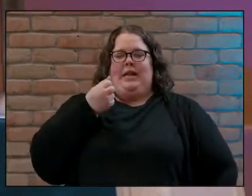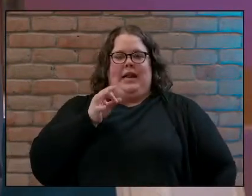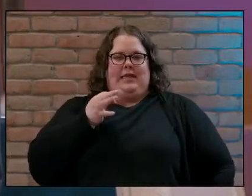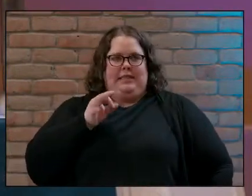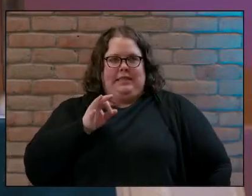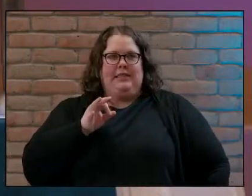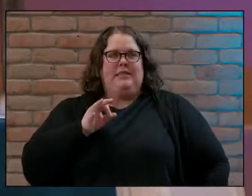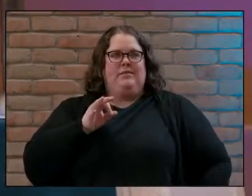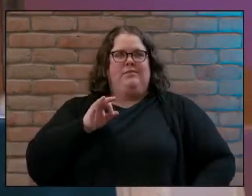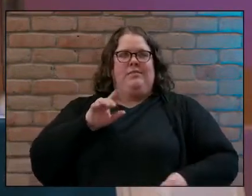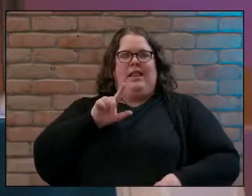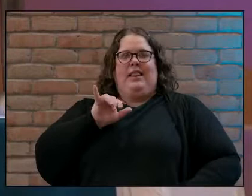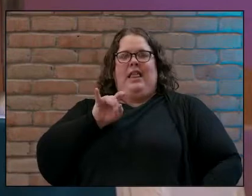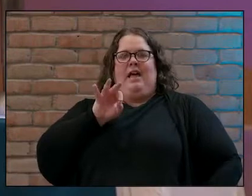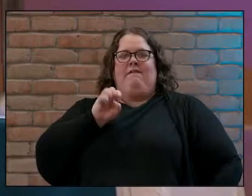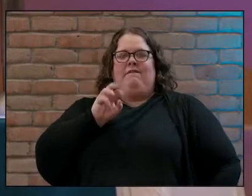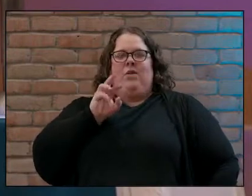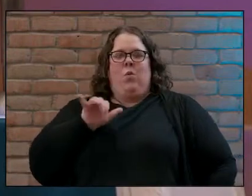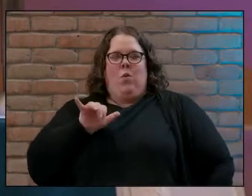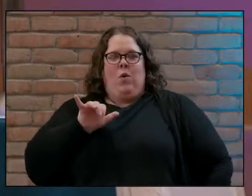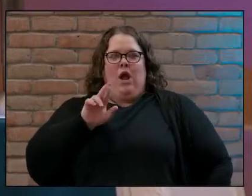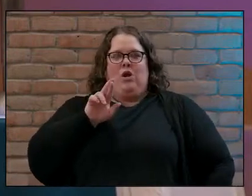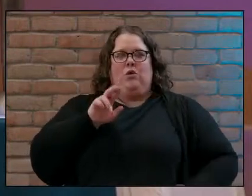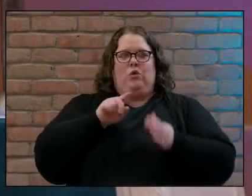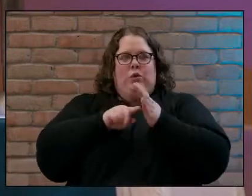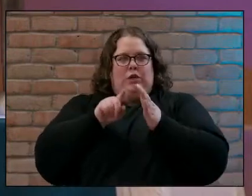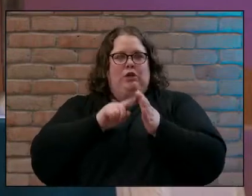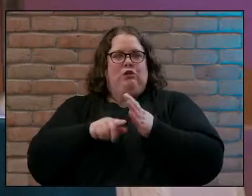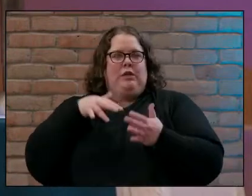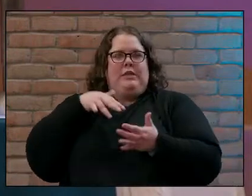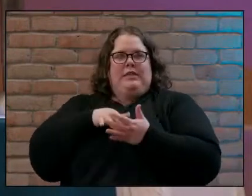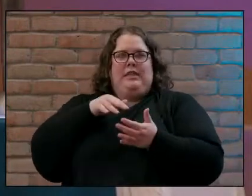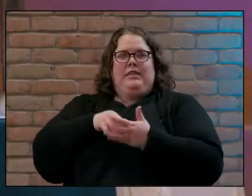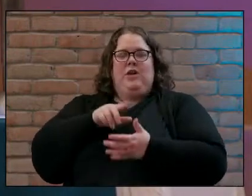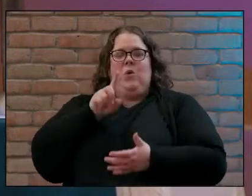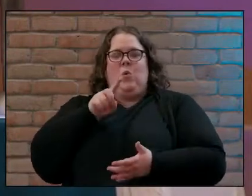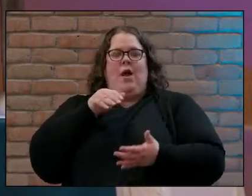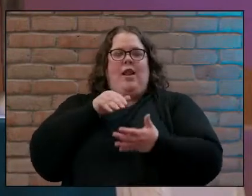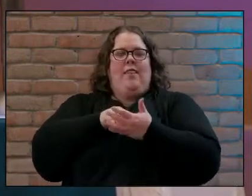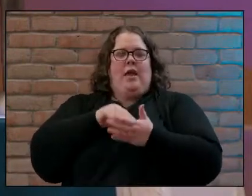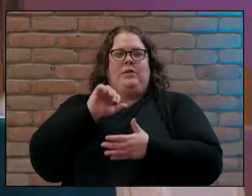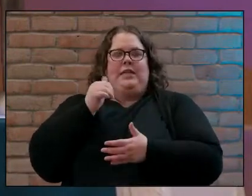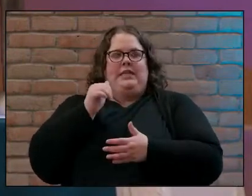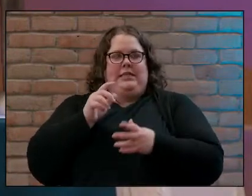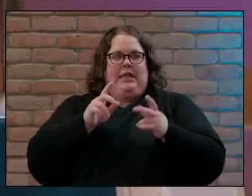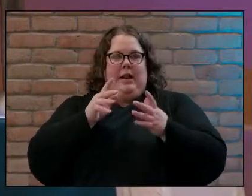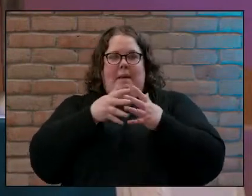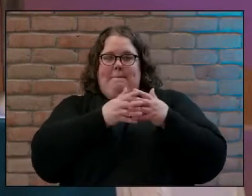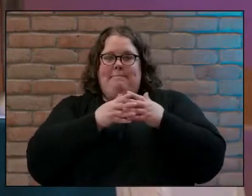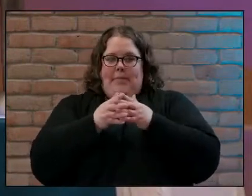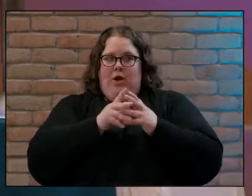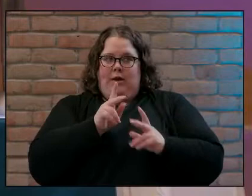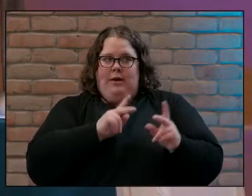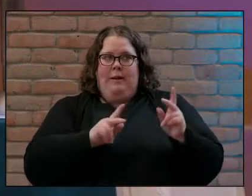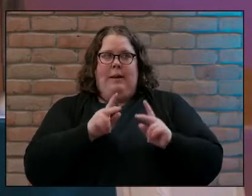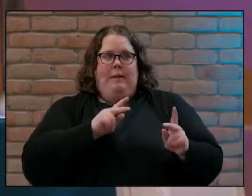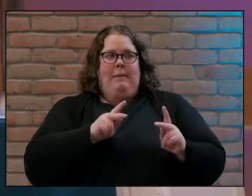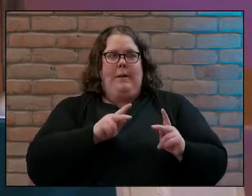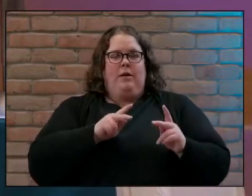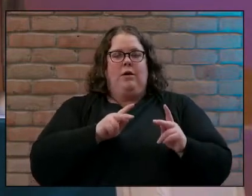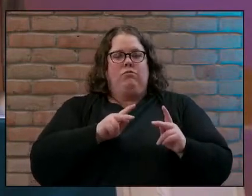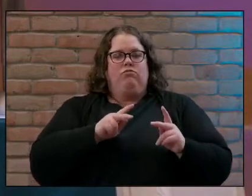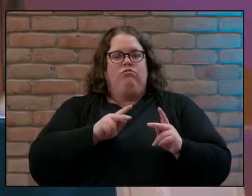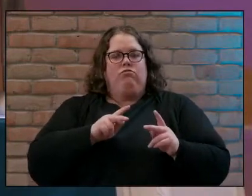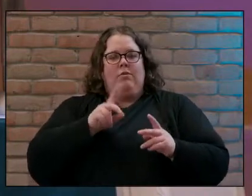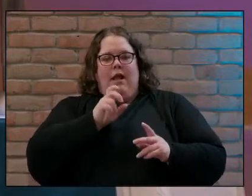of 1010 about the subject of identity and take a look at some of the things